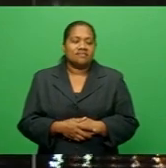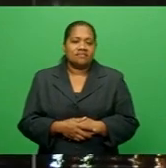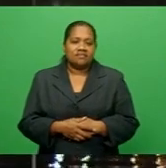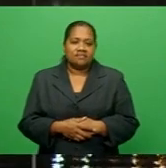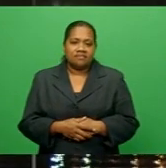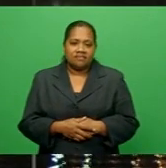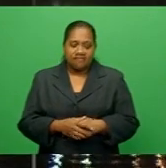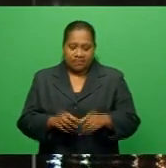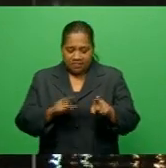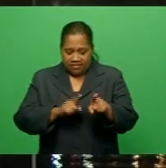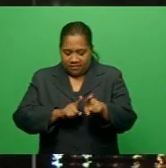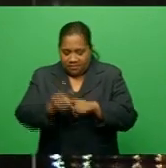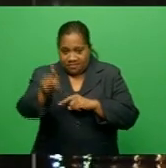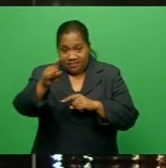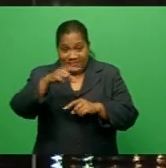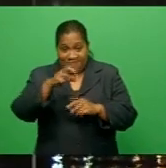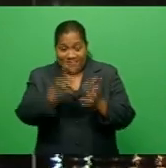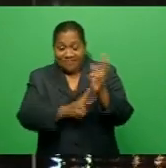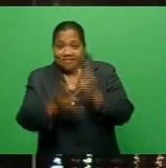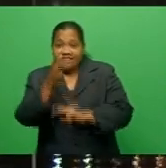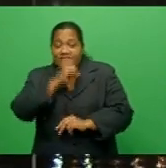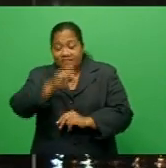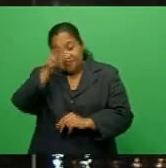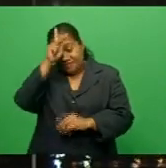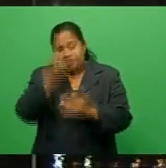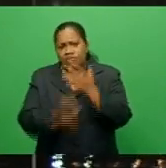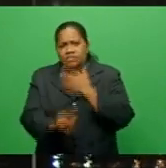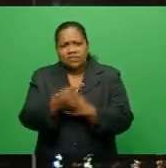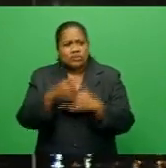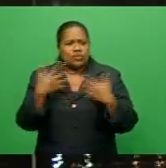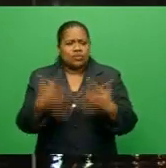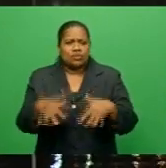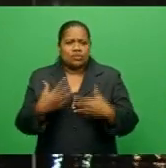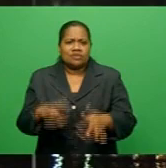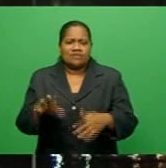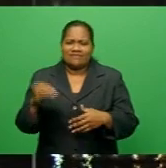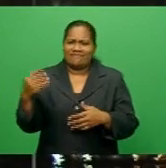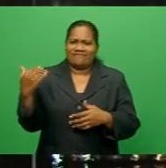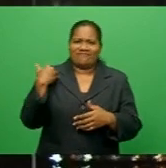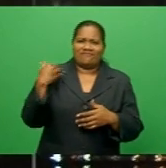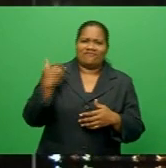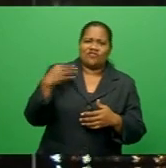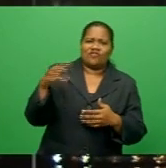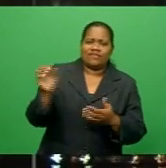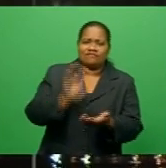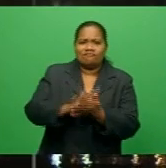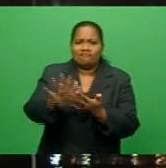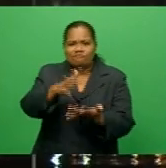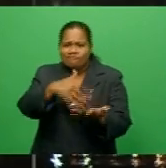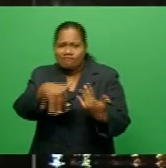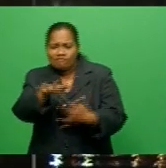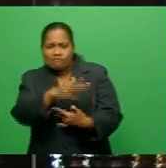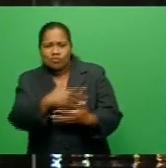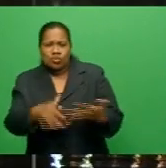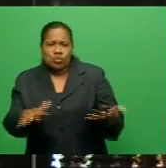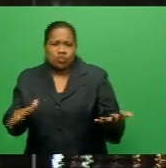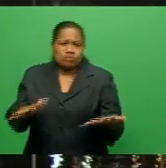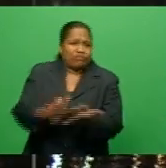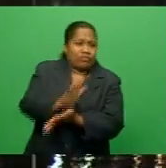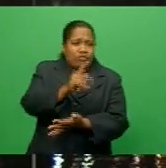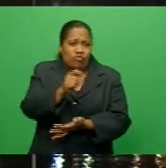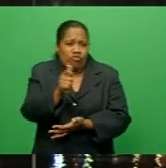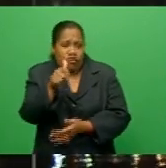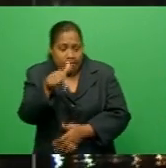Most villages in Kandavu are still reeling from the devastating impacts of tropical cyclone Harold that hit early this year.